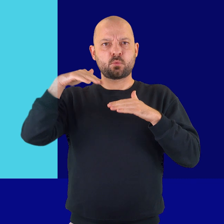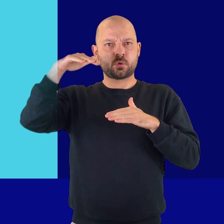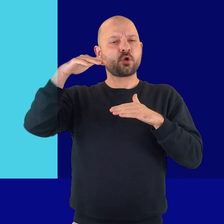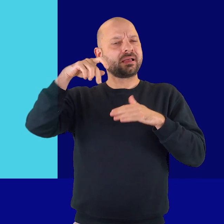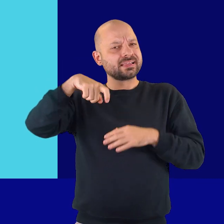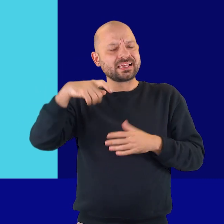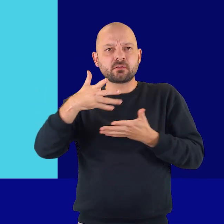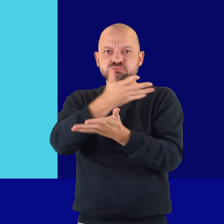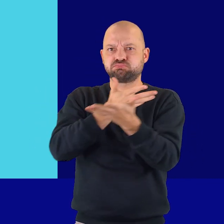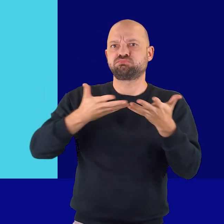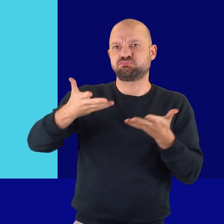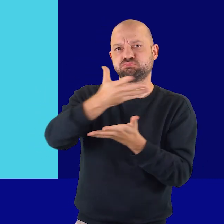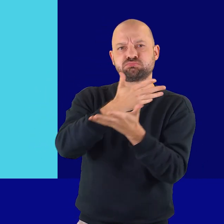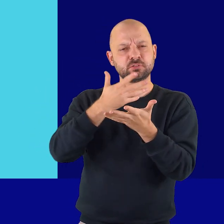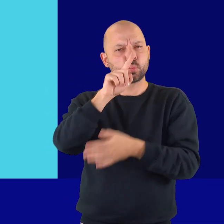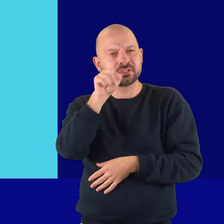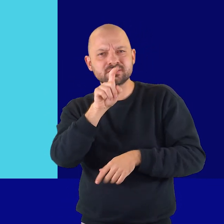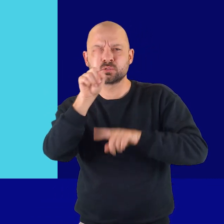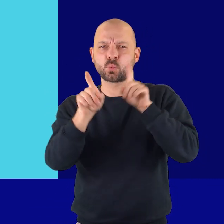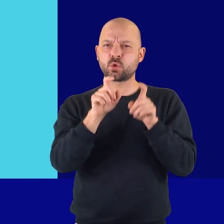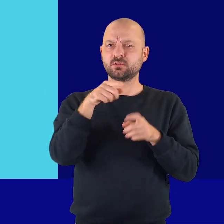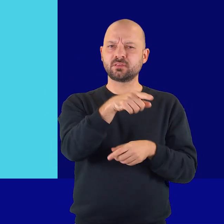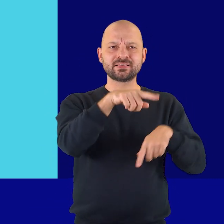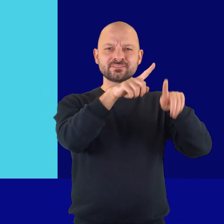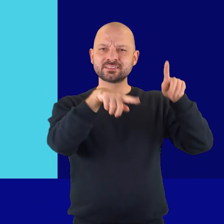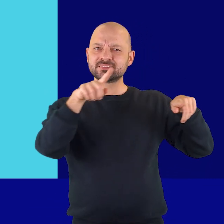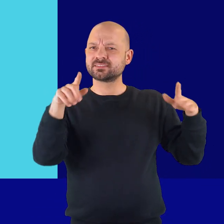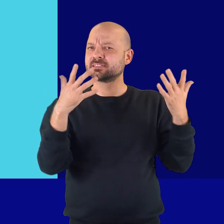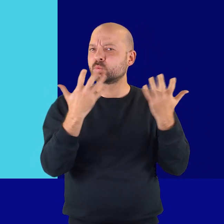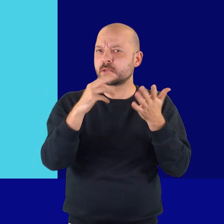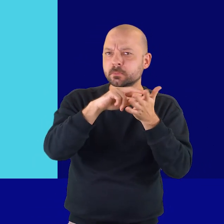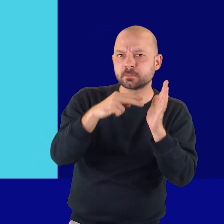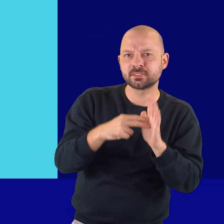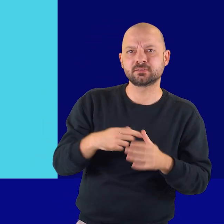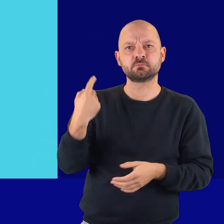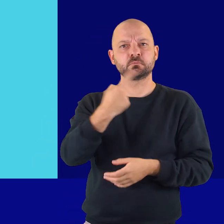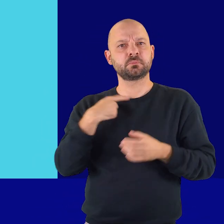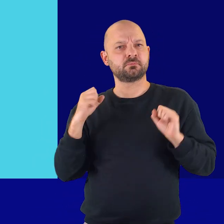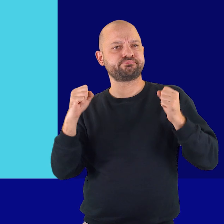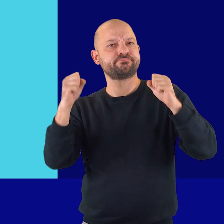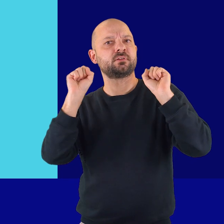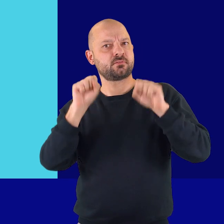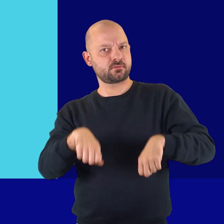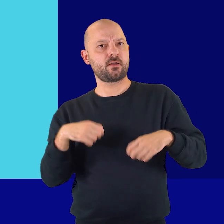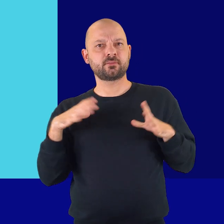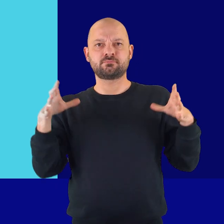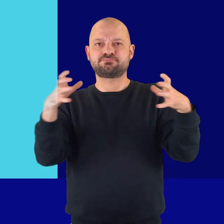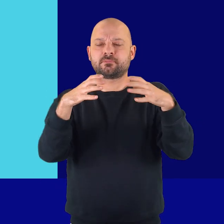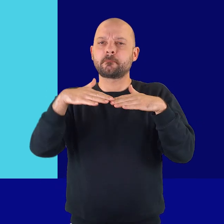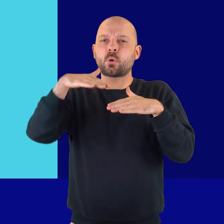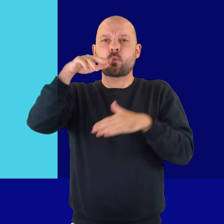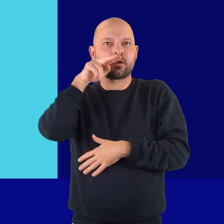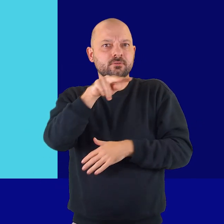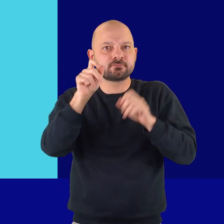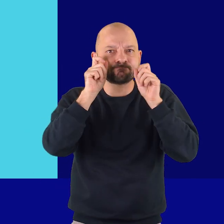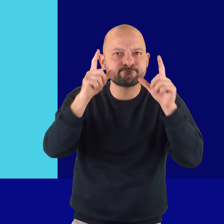where we can ask ourselves, what does diversity mean for us? How can I contribute to a coexistence